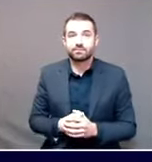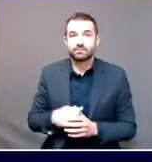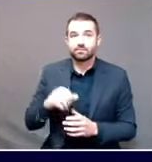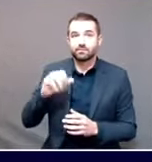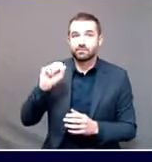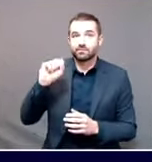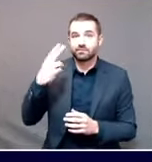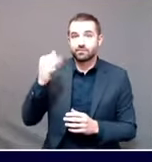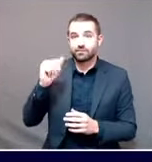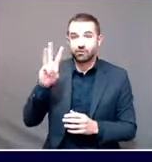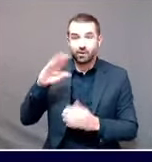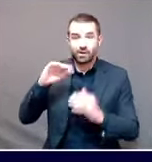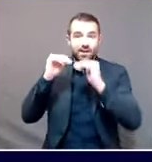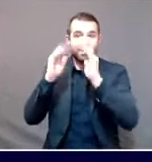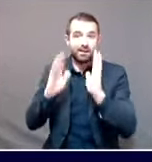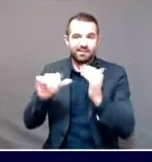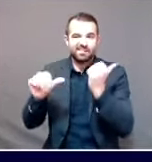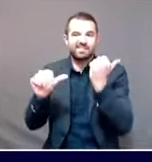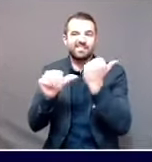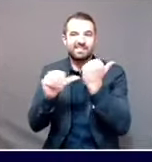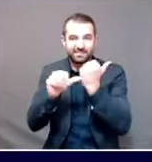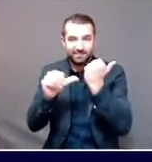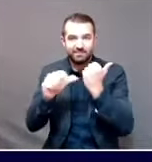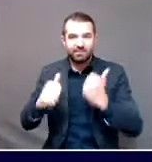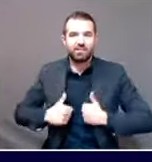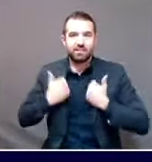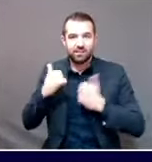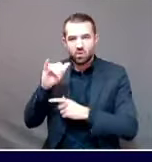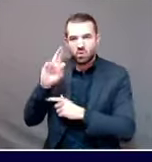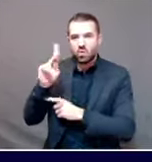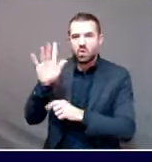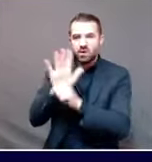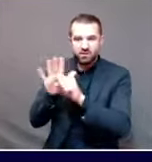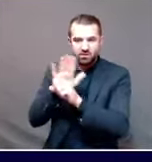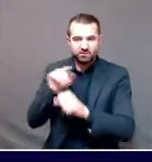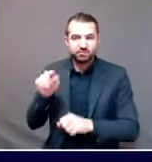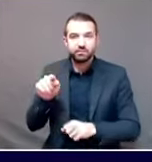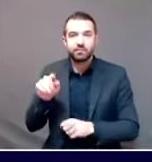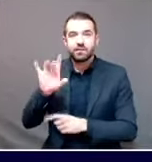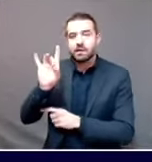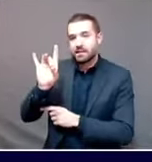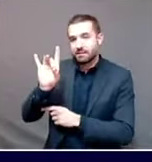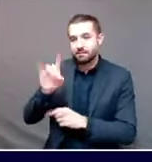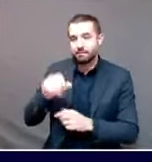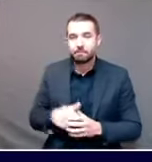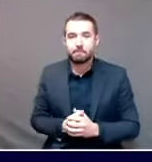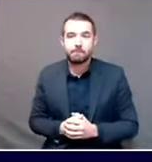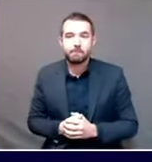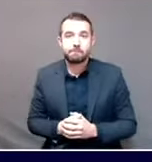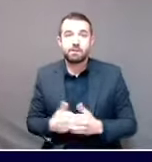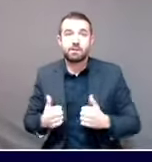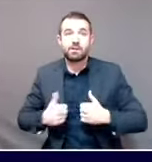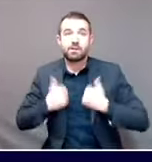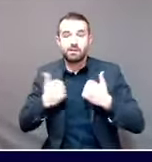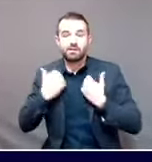facility in York County, a total of eight cases. Six among residents, two among staff.